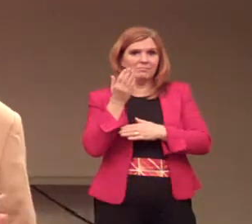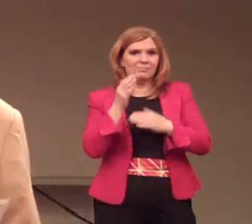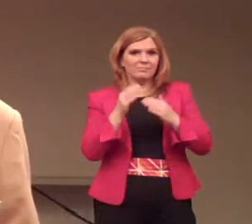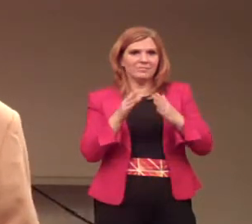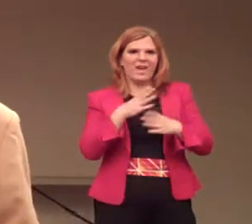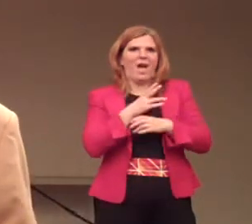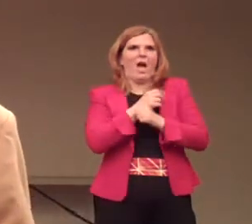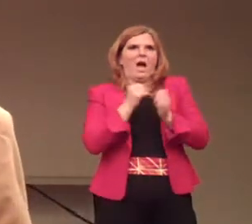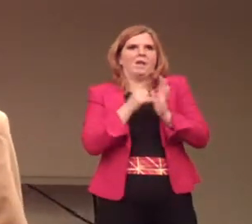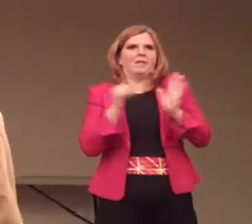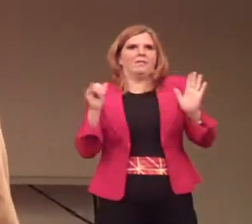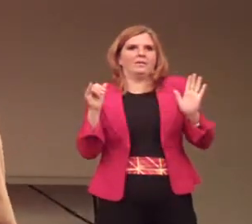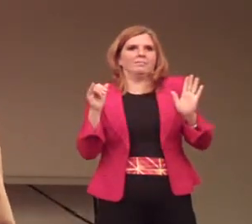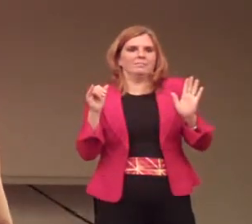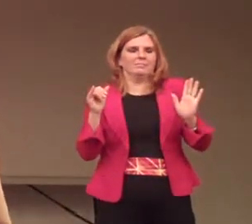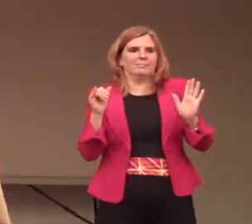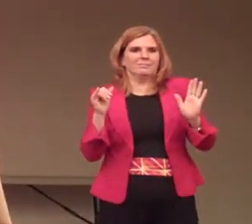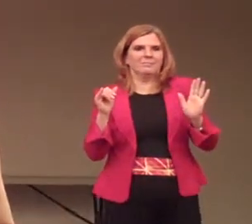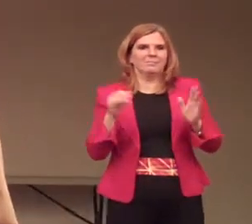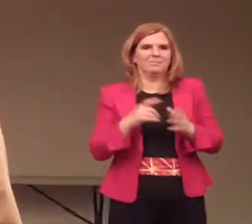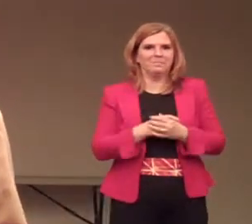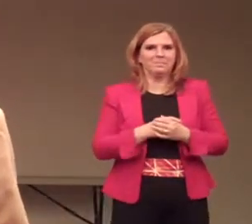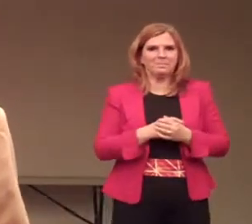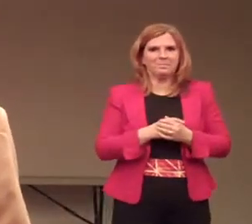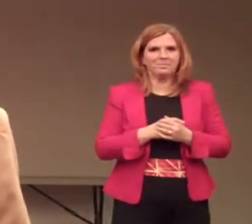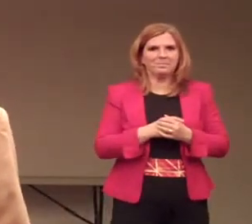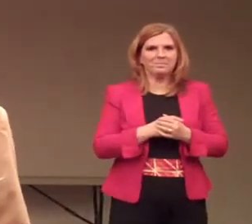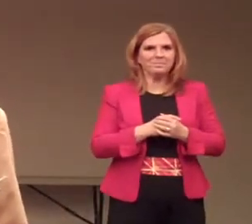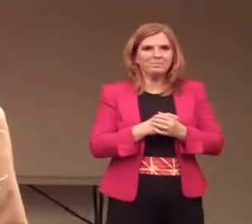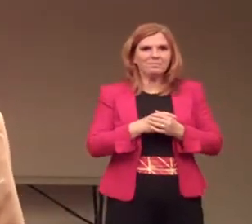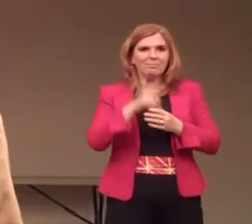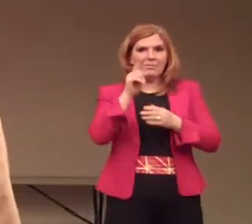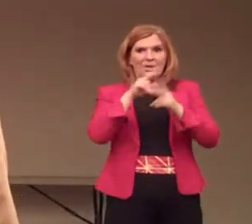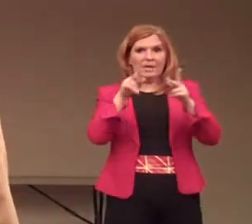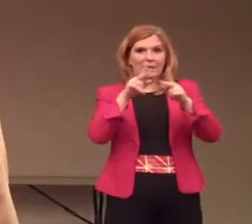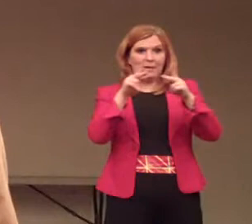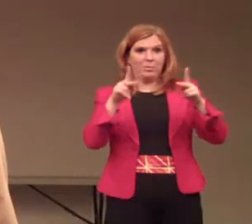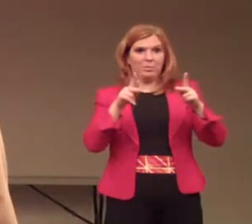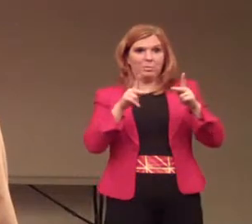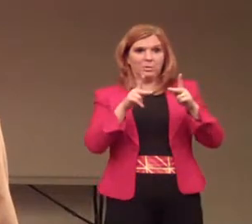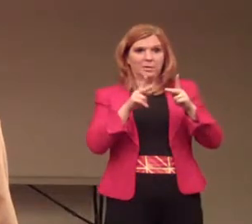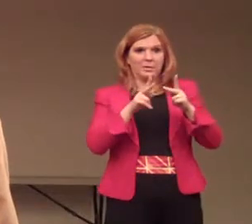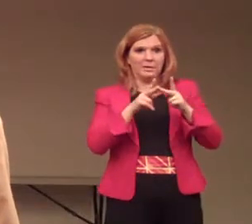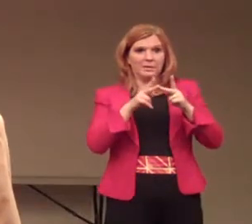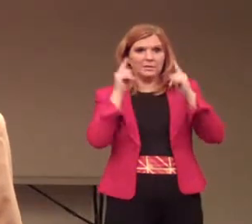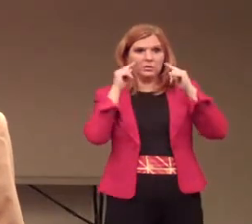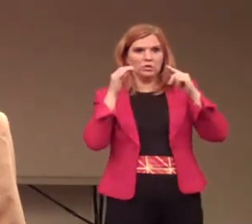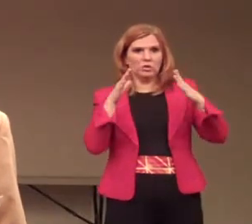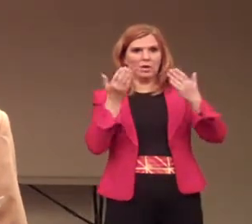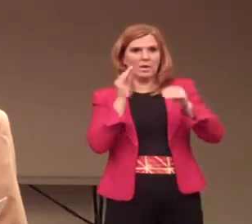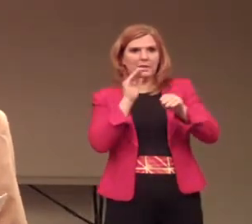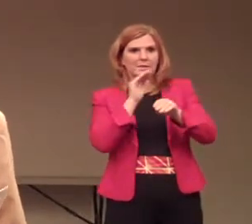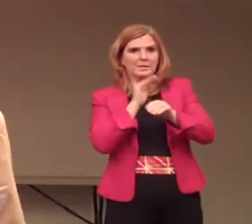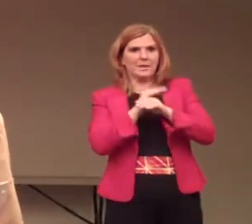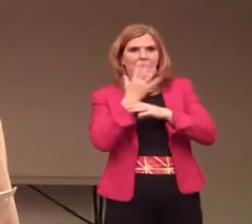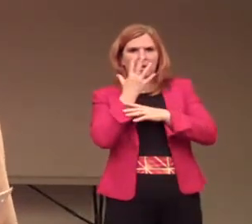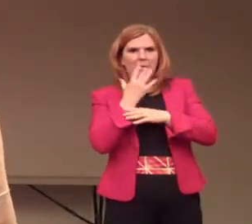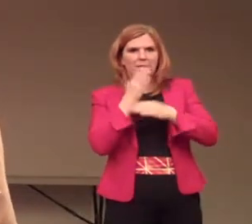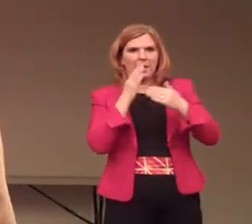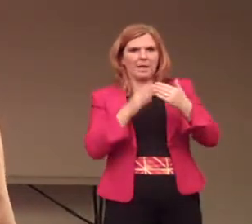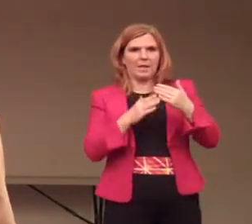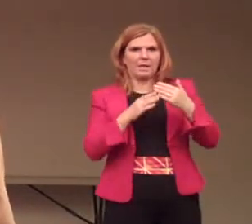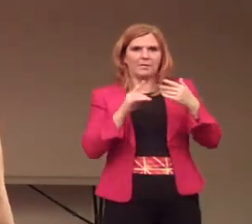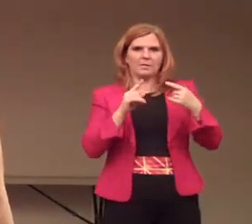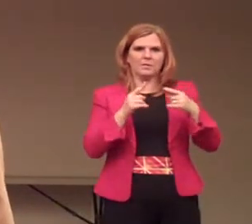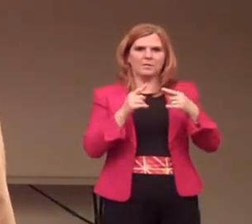I love that, ill fame. Okay? The scene of a shocking tragedy early last evening. The sad end of